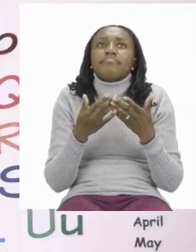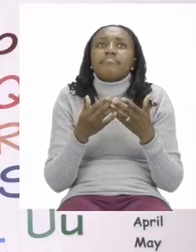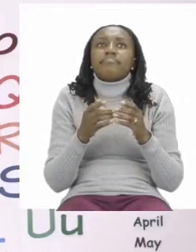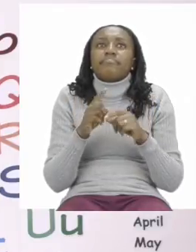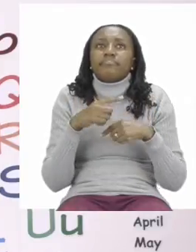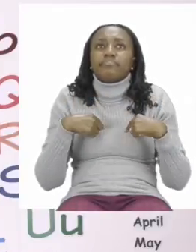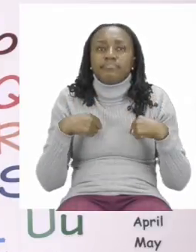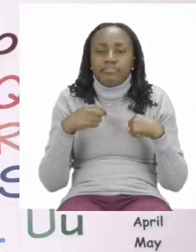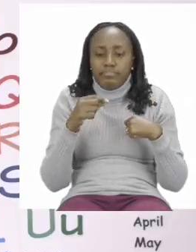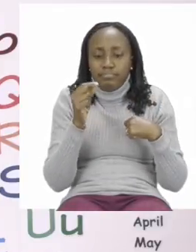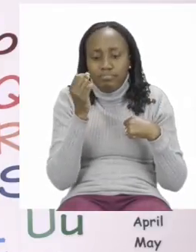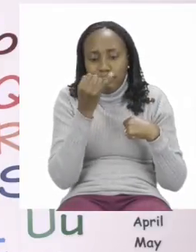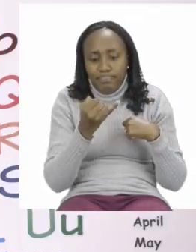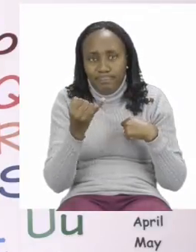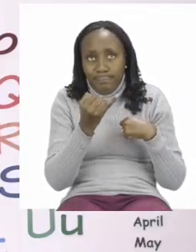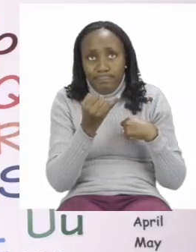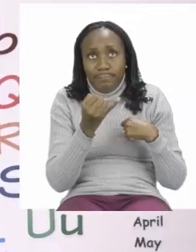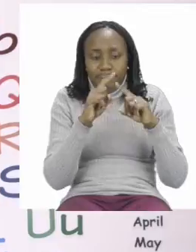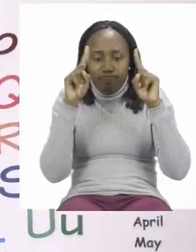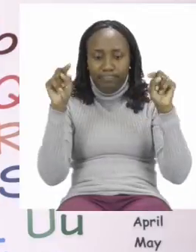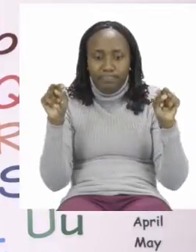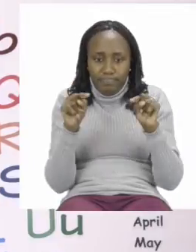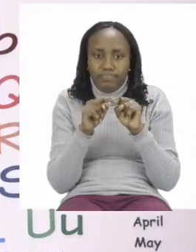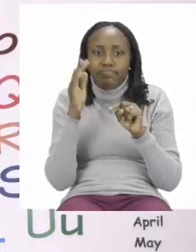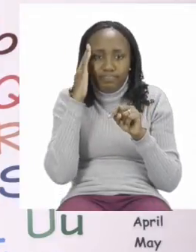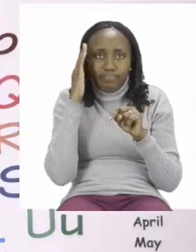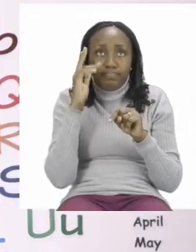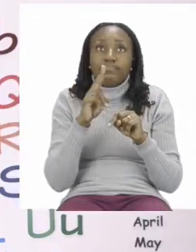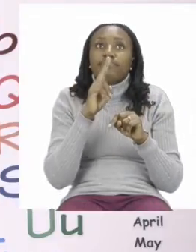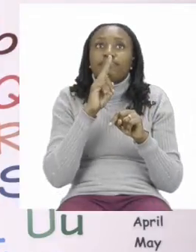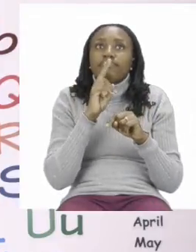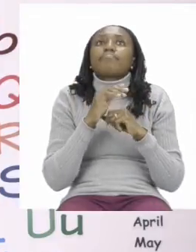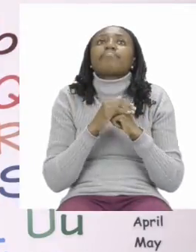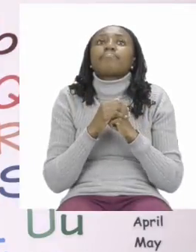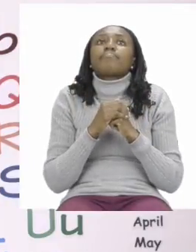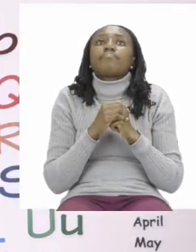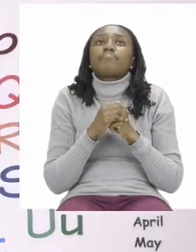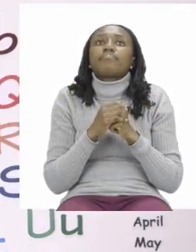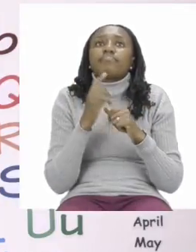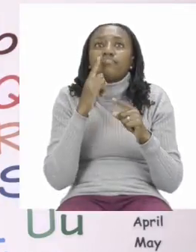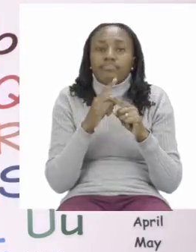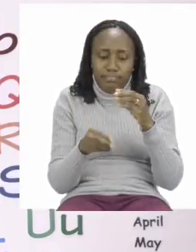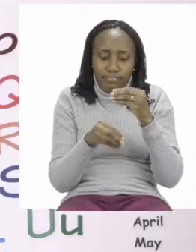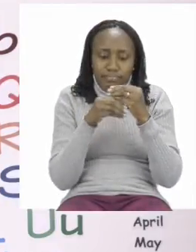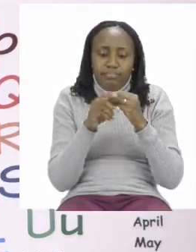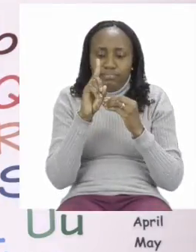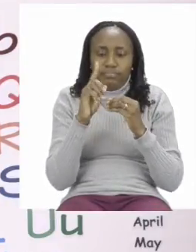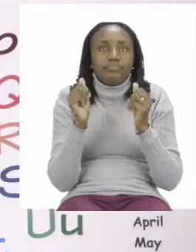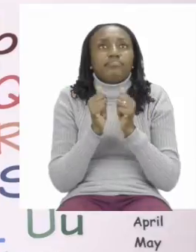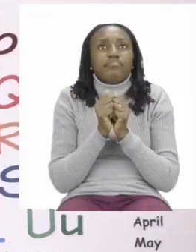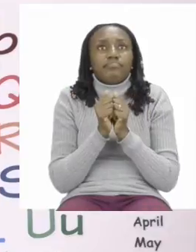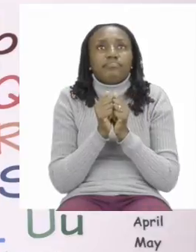inside the red boxes. The first one that we're going to do is doubling one. So we need